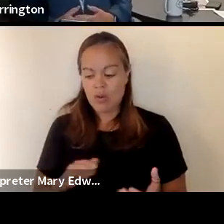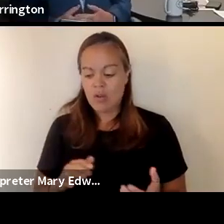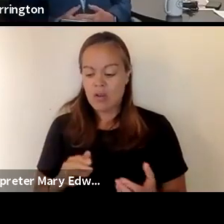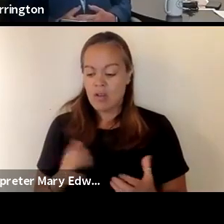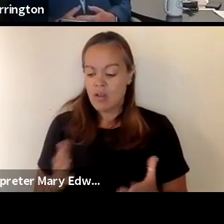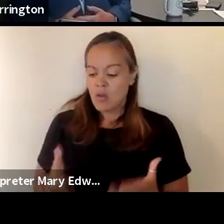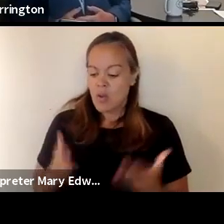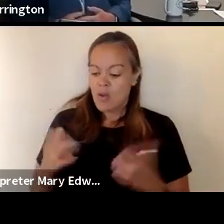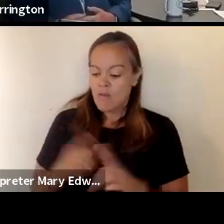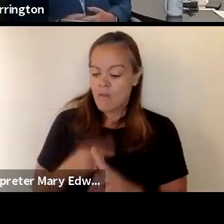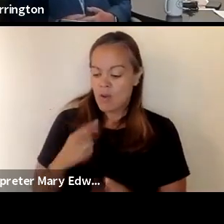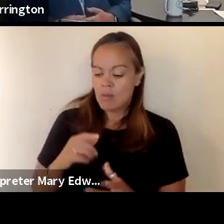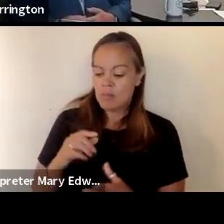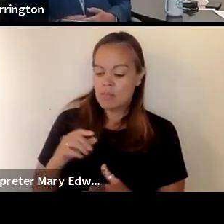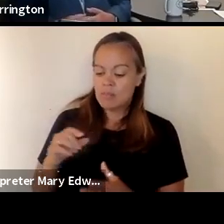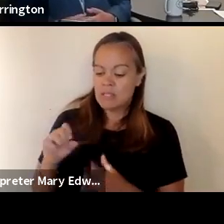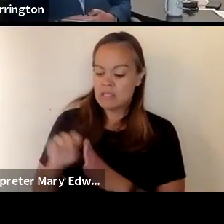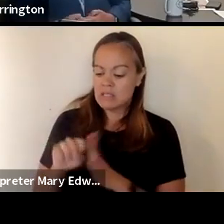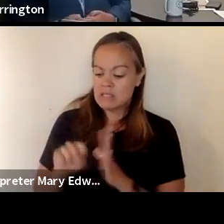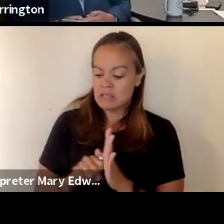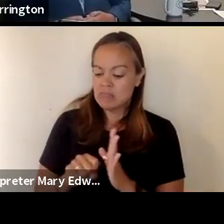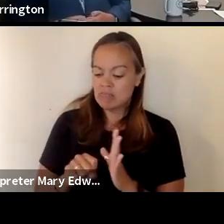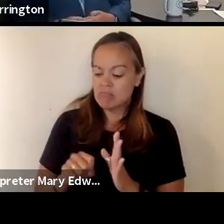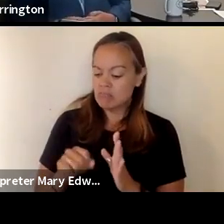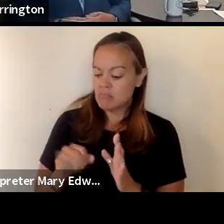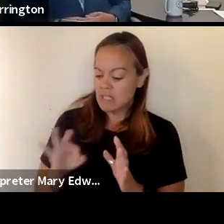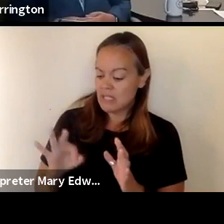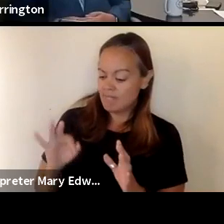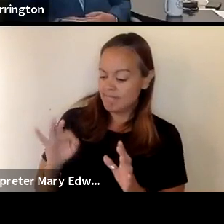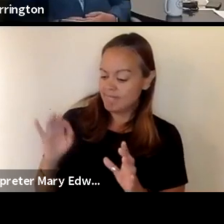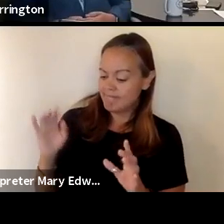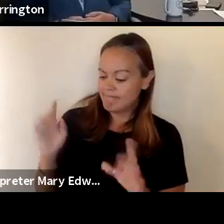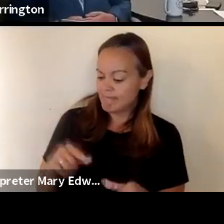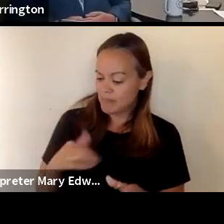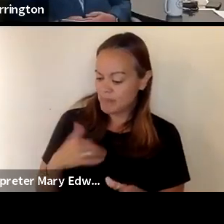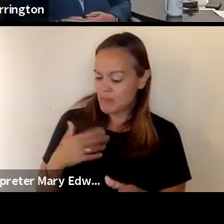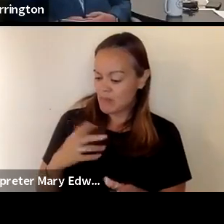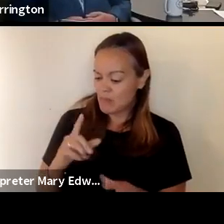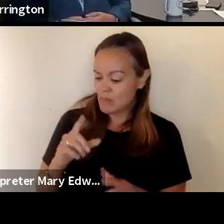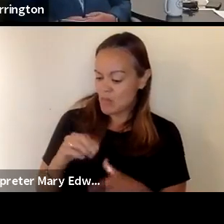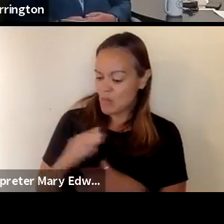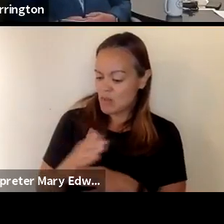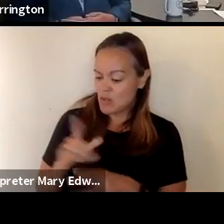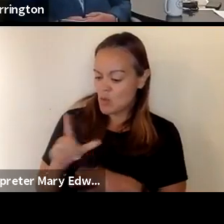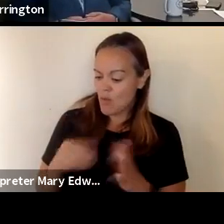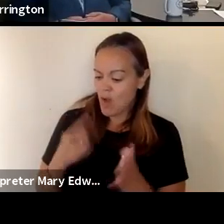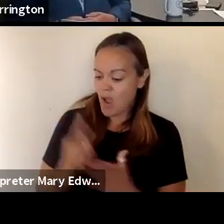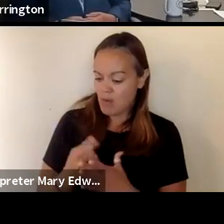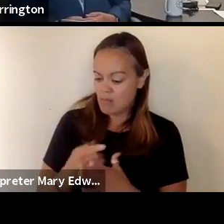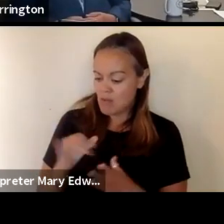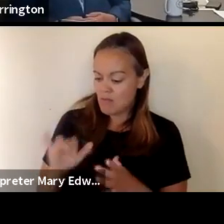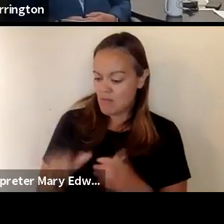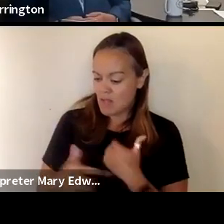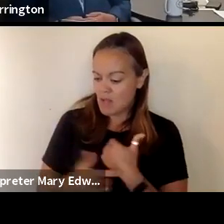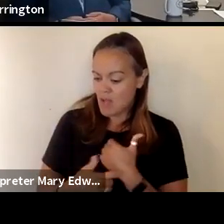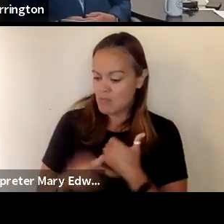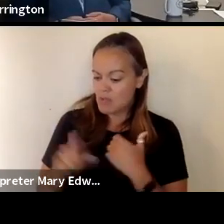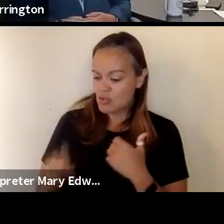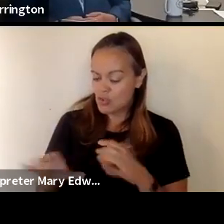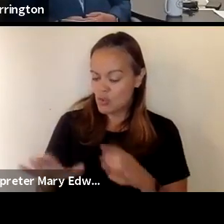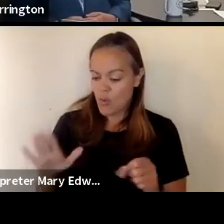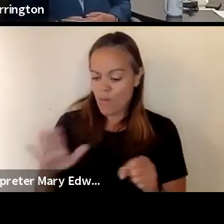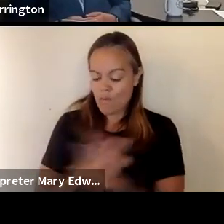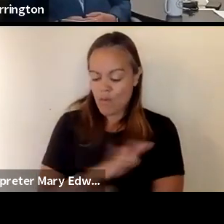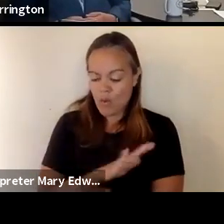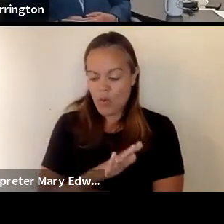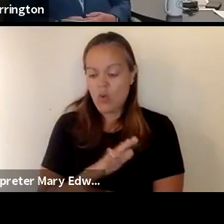state is to if they were on site within 24 hours of that time then they should do full